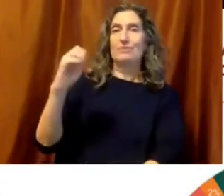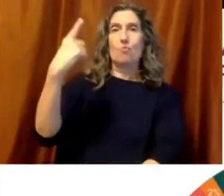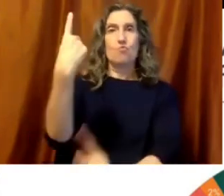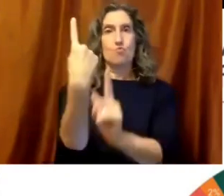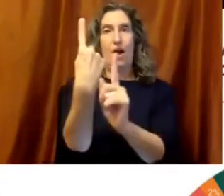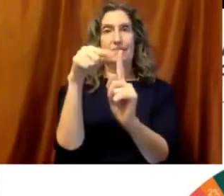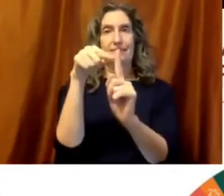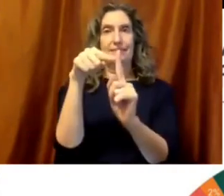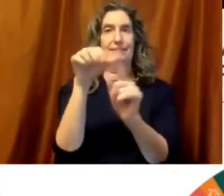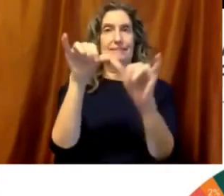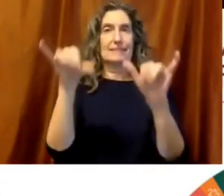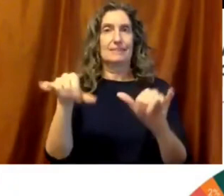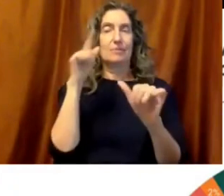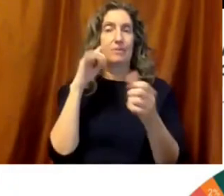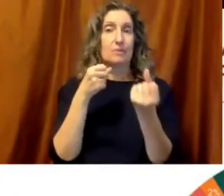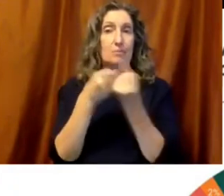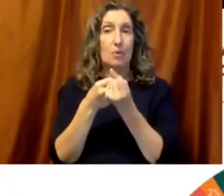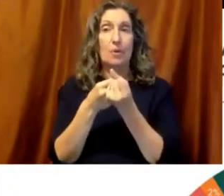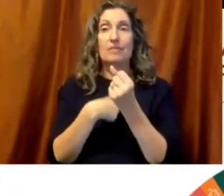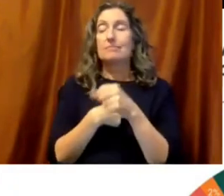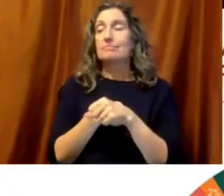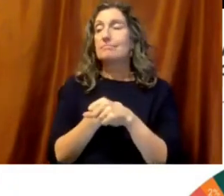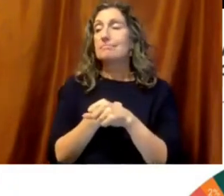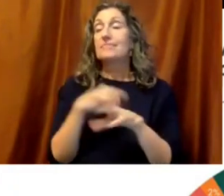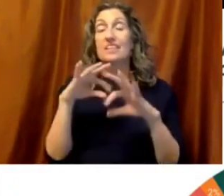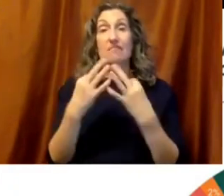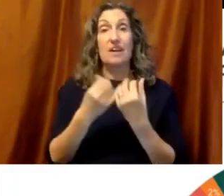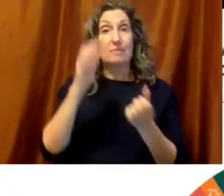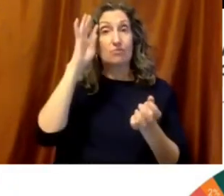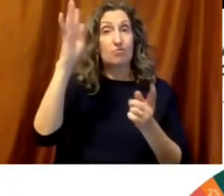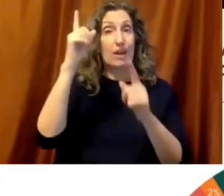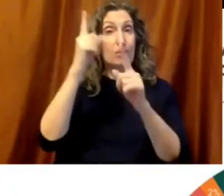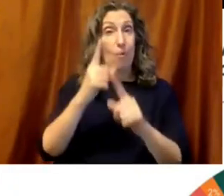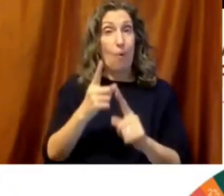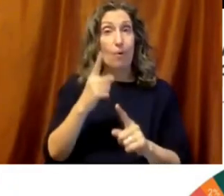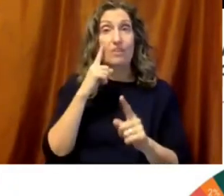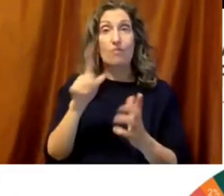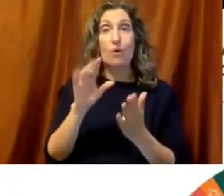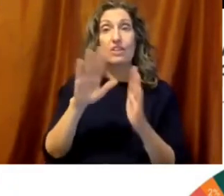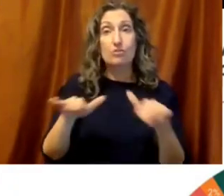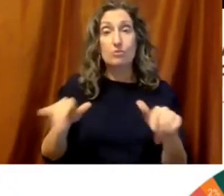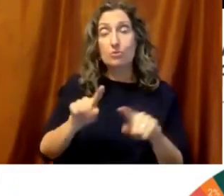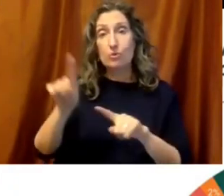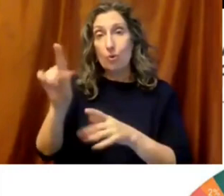% of families of color and 78% are African-American. So that for us is the sweet spot.